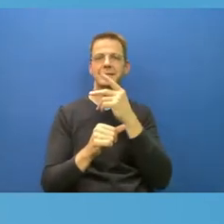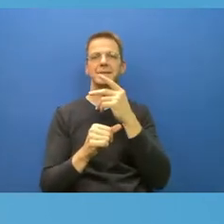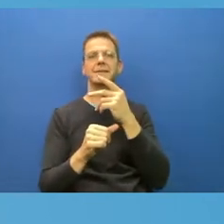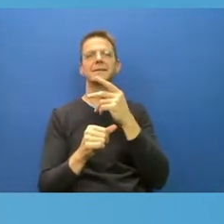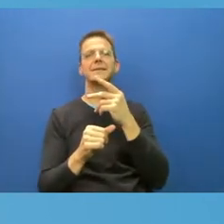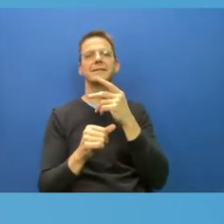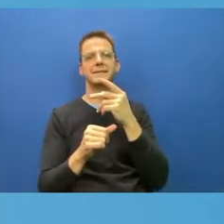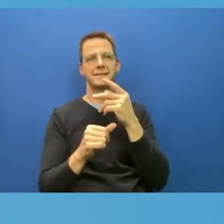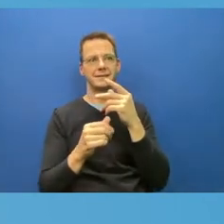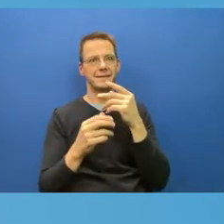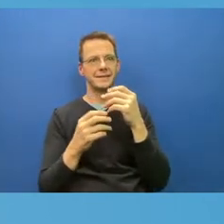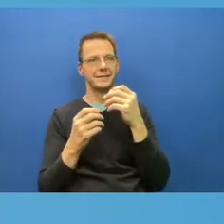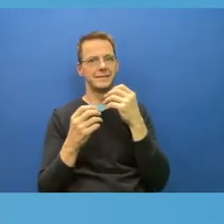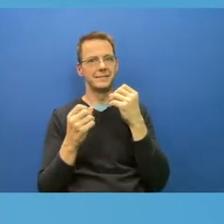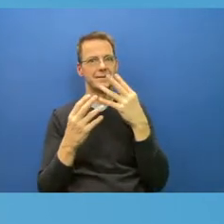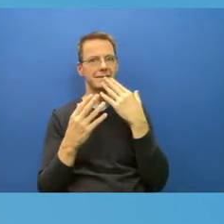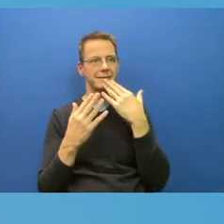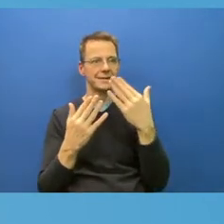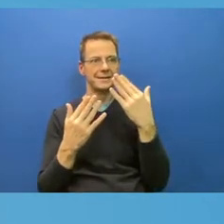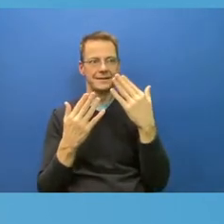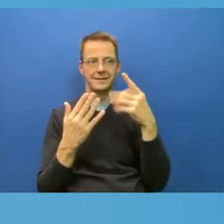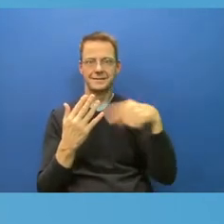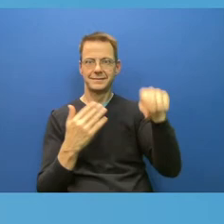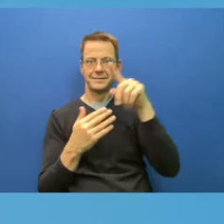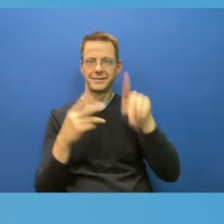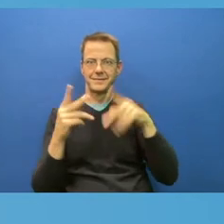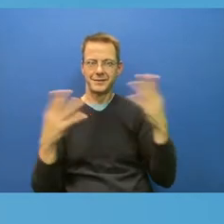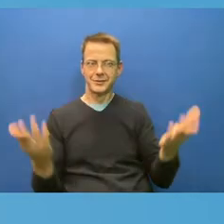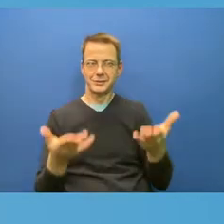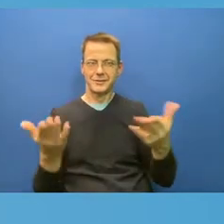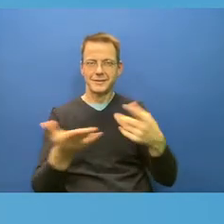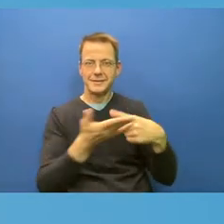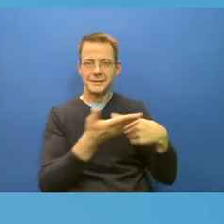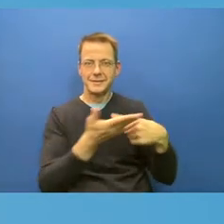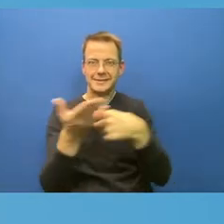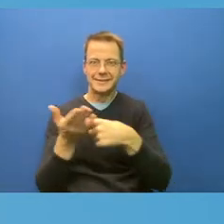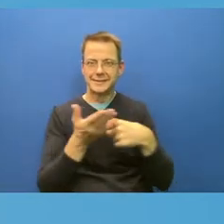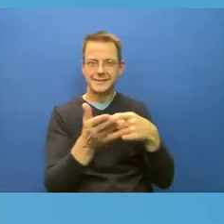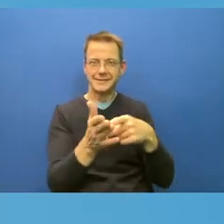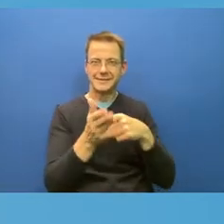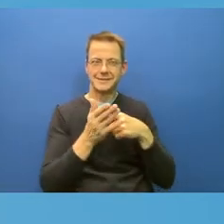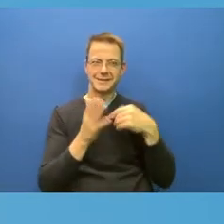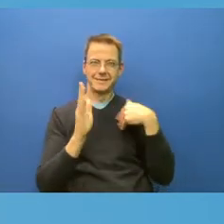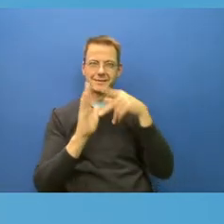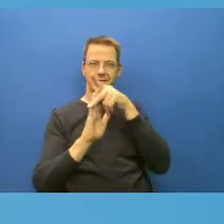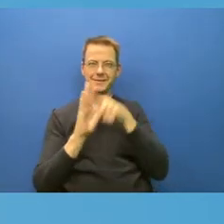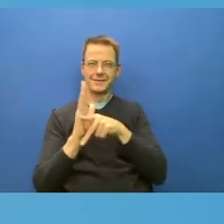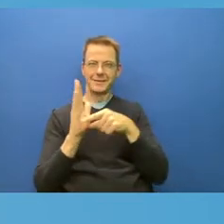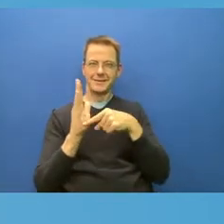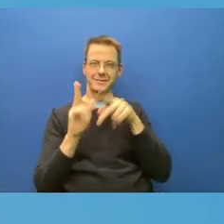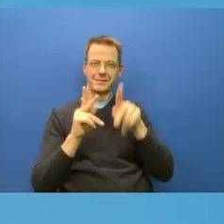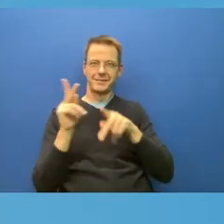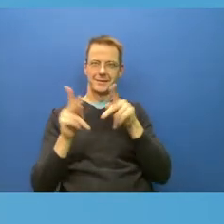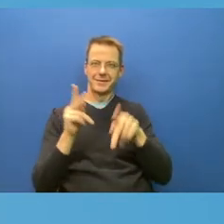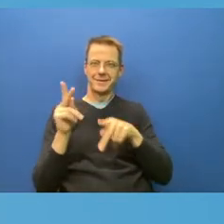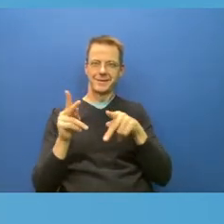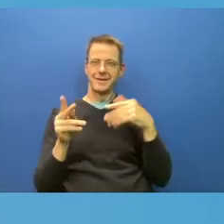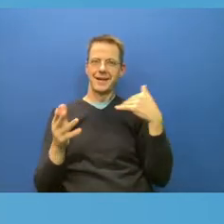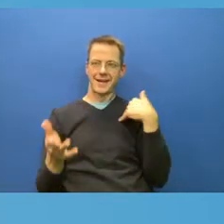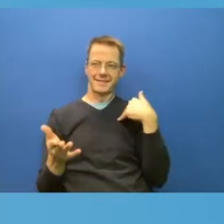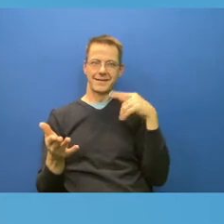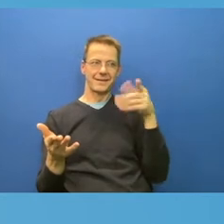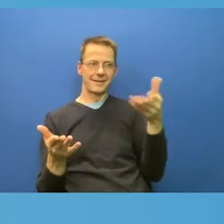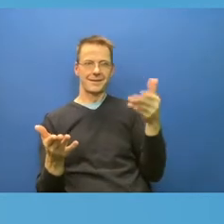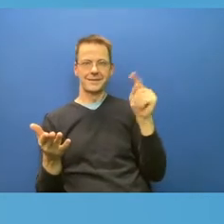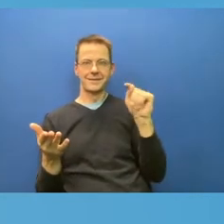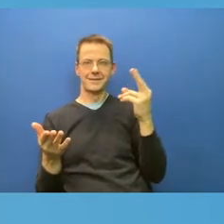prevent that fifth, and we have our policy folks here to talk about how policies could be designed, how citizens can advocate,